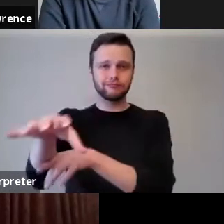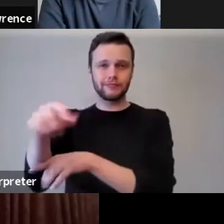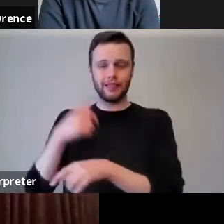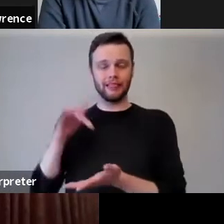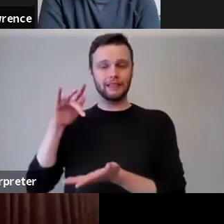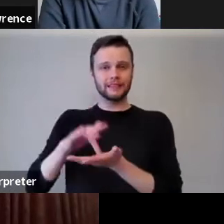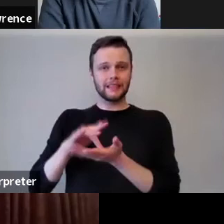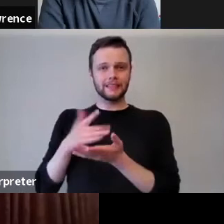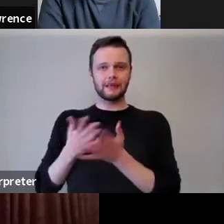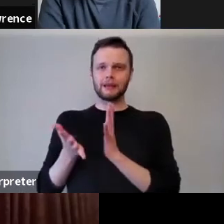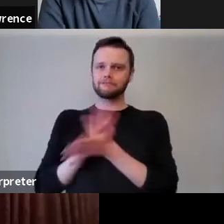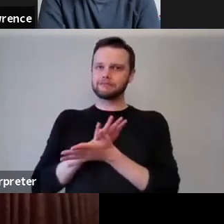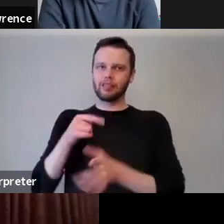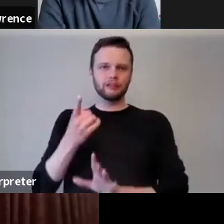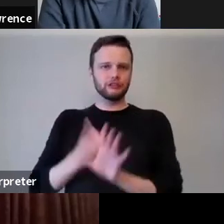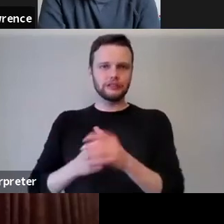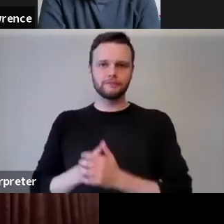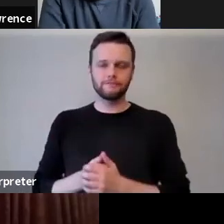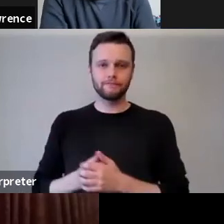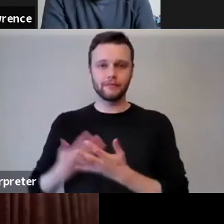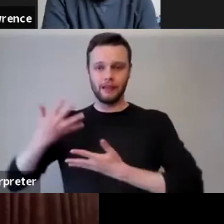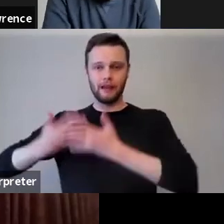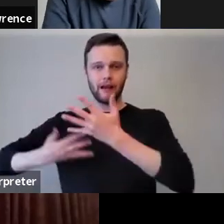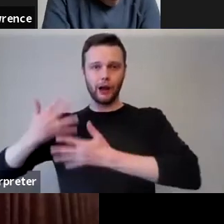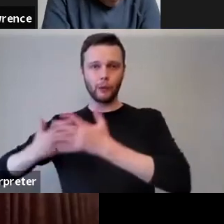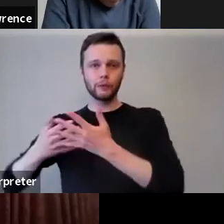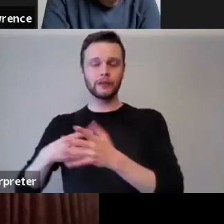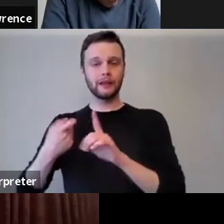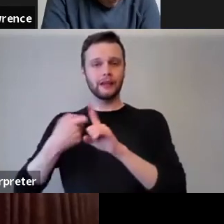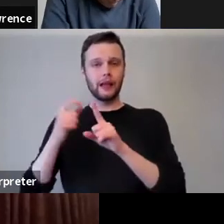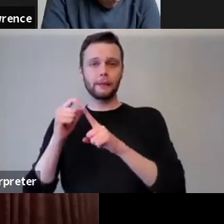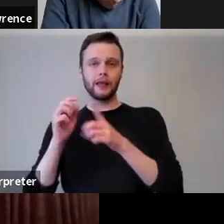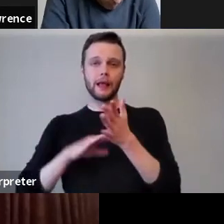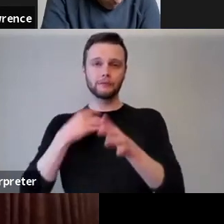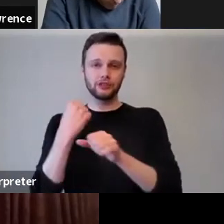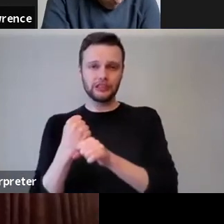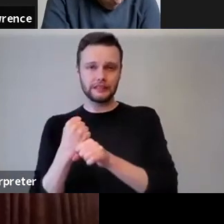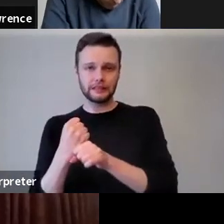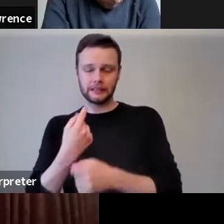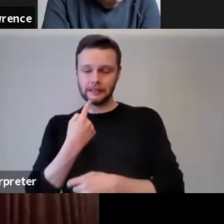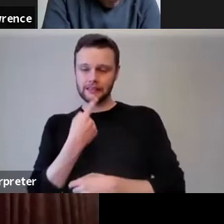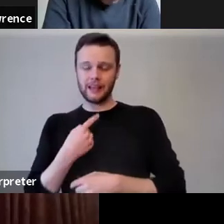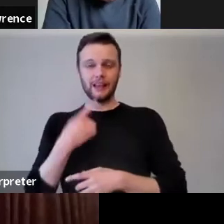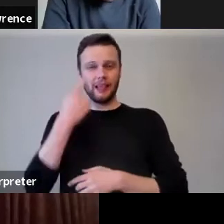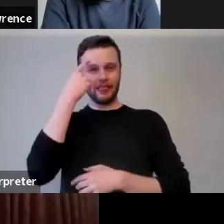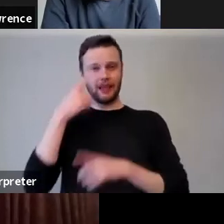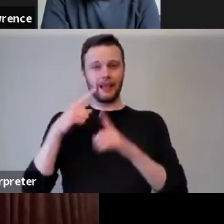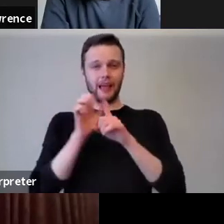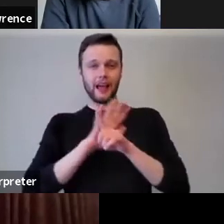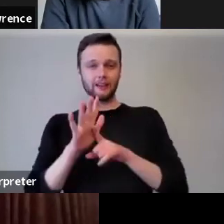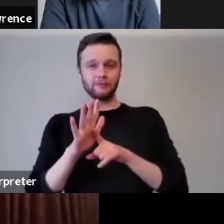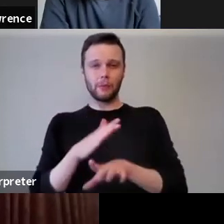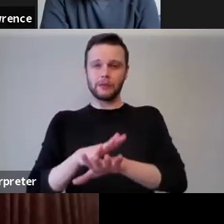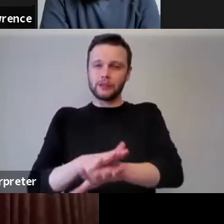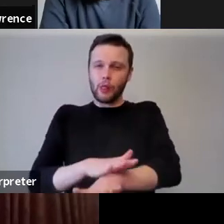year. A report from accounting firm KPMG forecast in June that Edinburgh will have the slowest recovery of all local authorities in